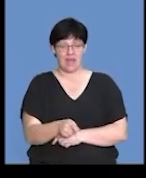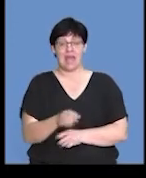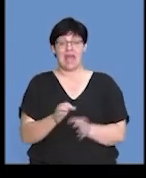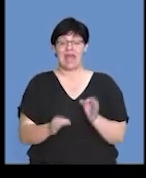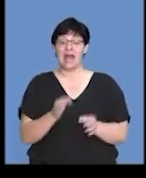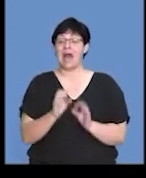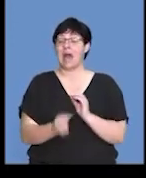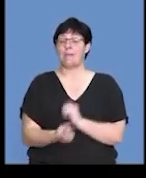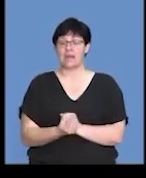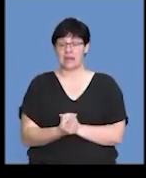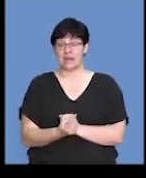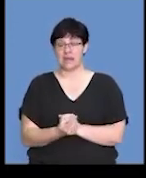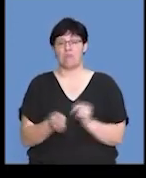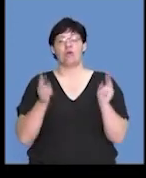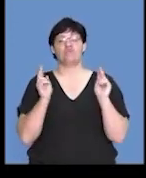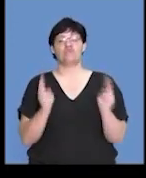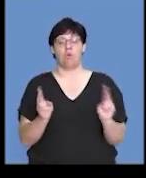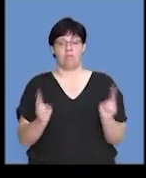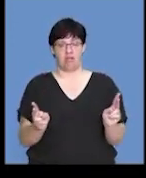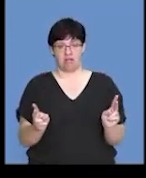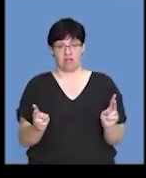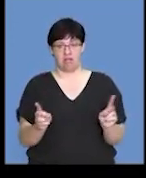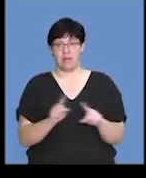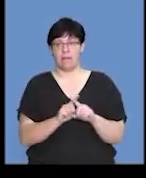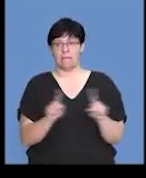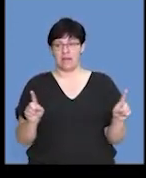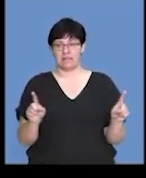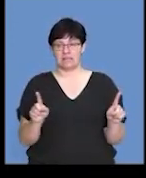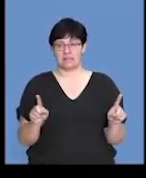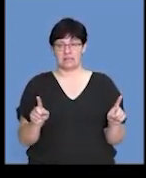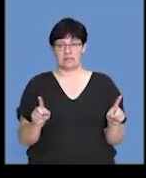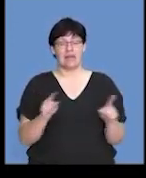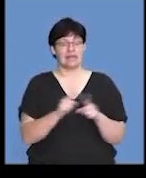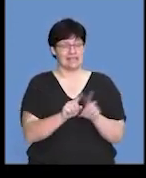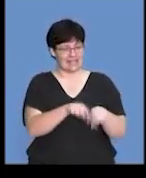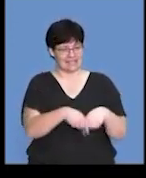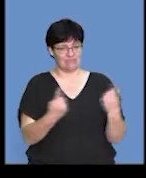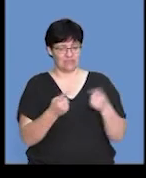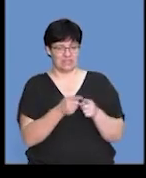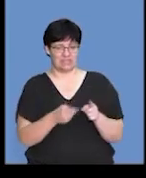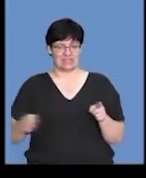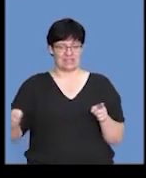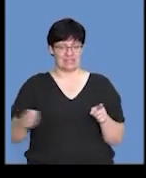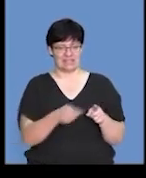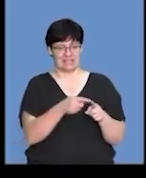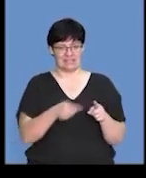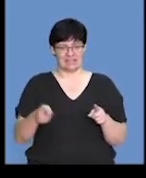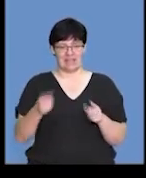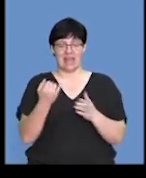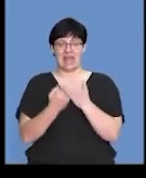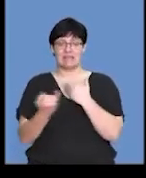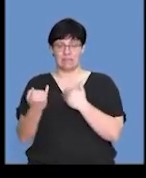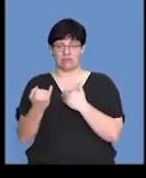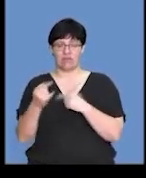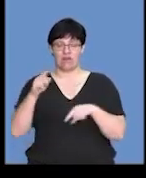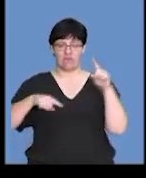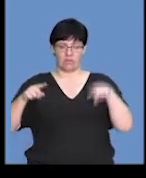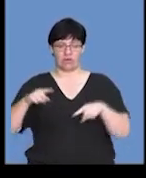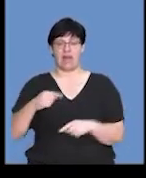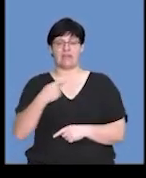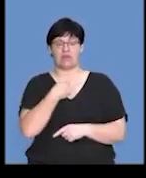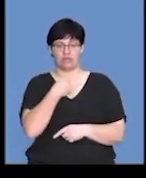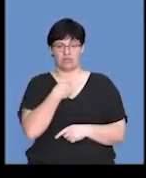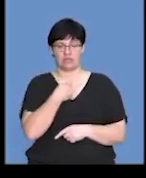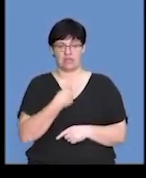would have happened under normal conditions. However, this is the difference when the independent variable, in this case,